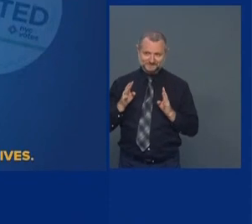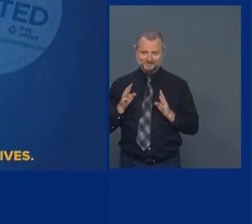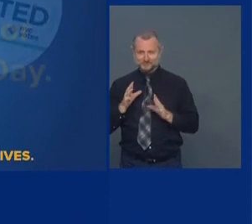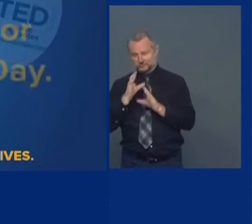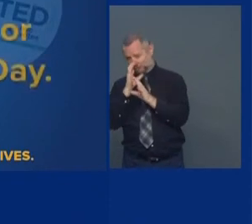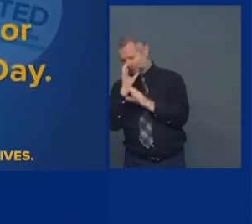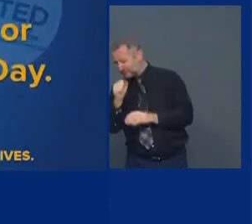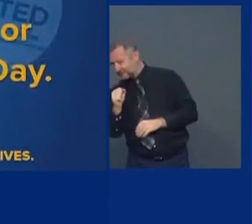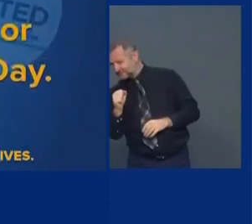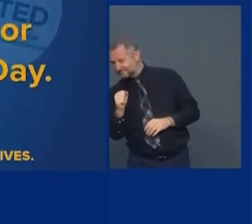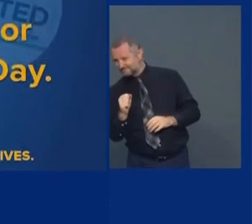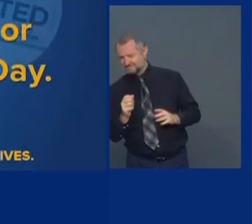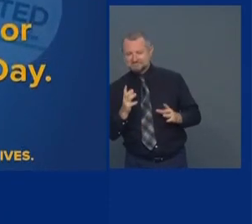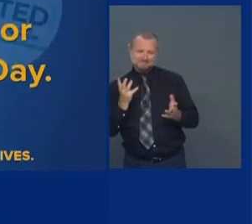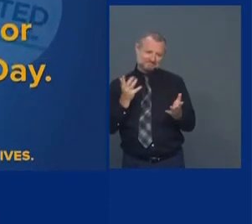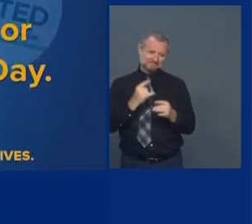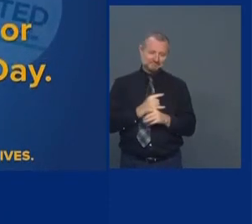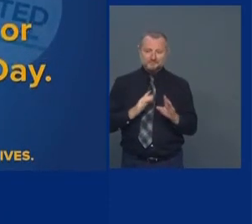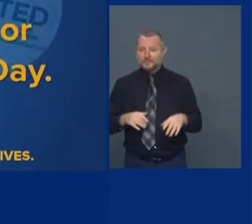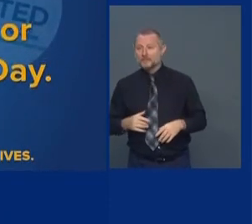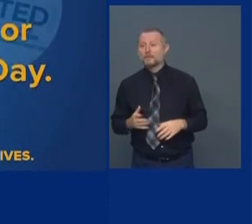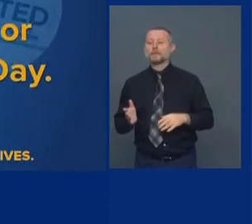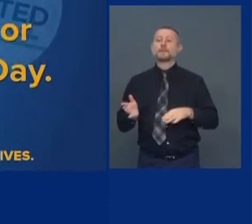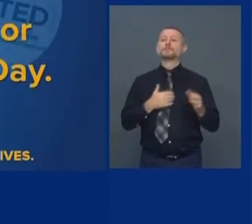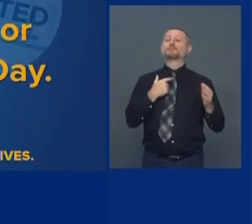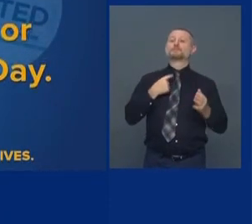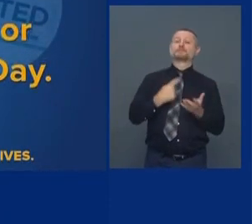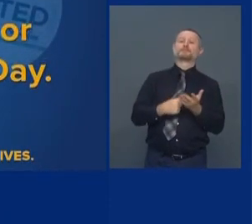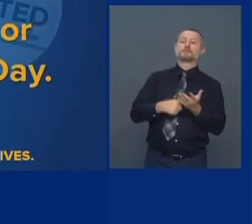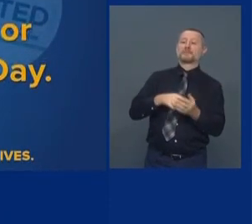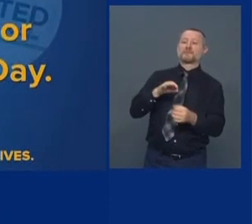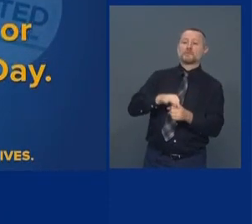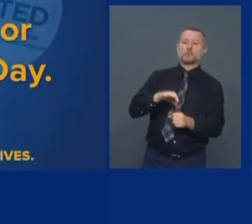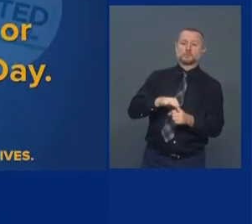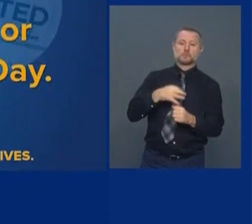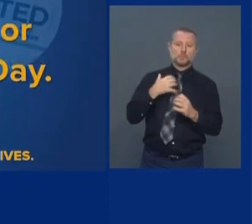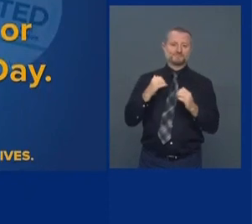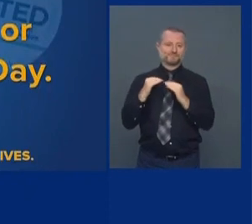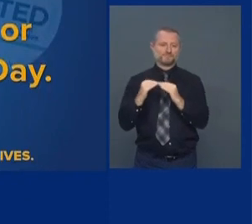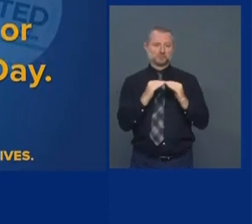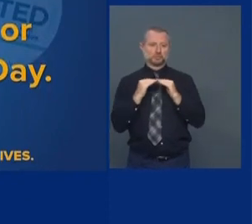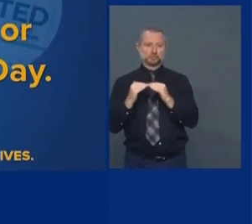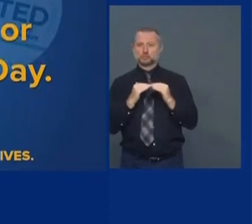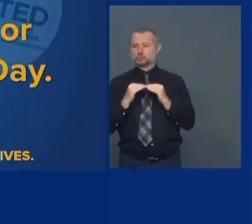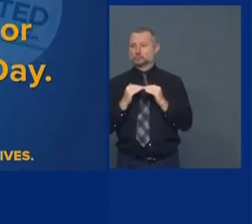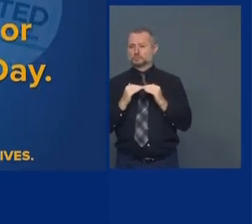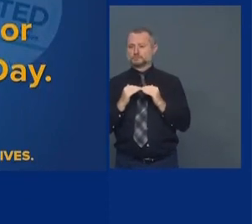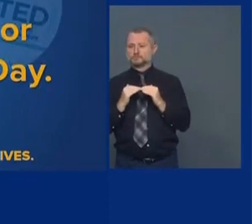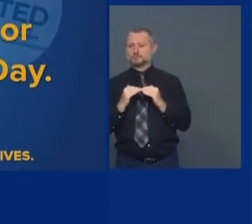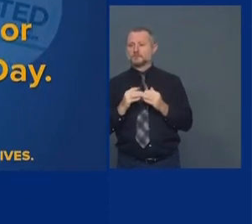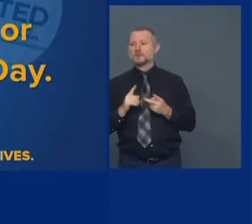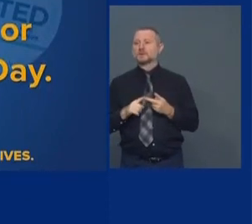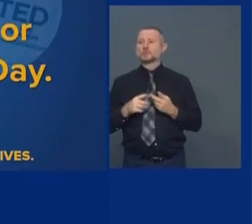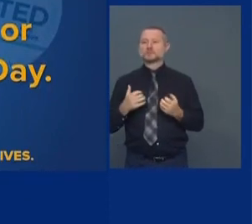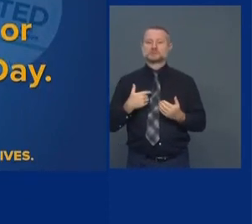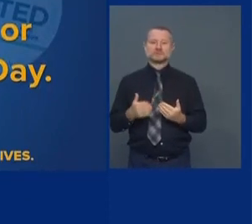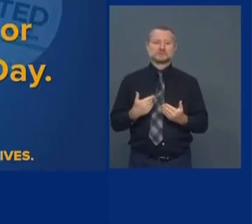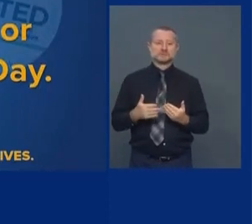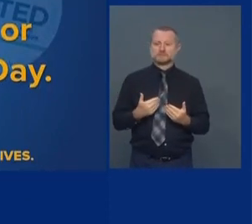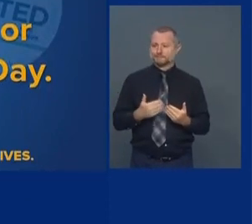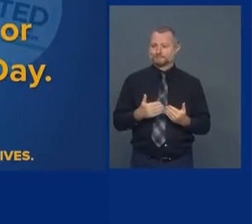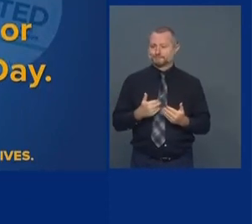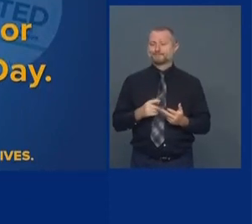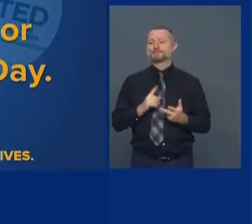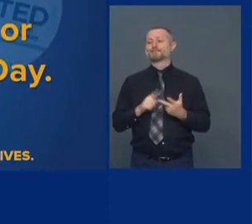On voting, we want fair voting, we want easy voting, and we want accurate voting.